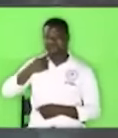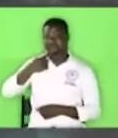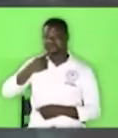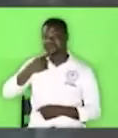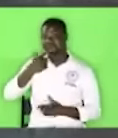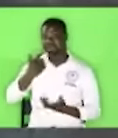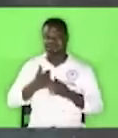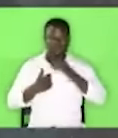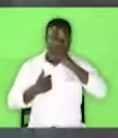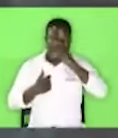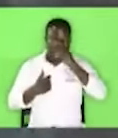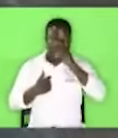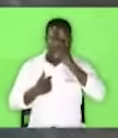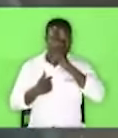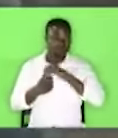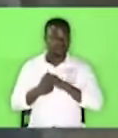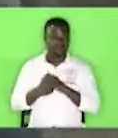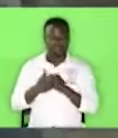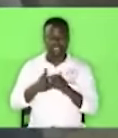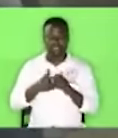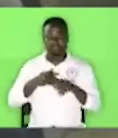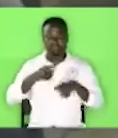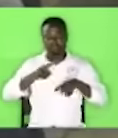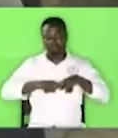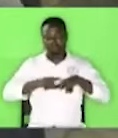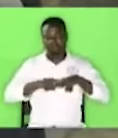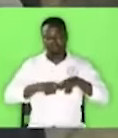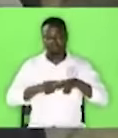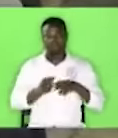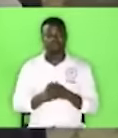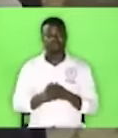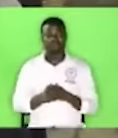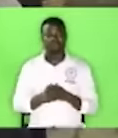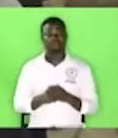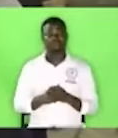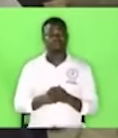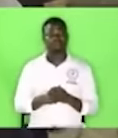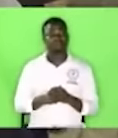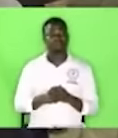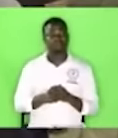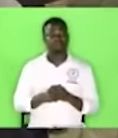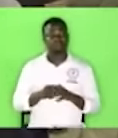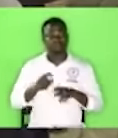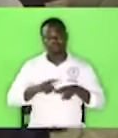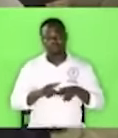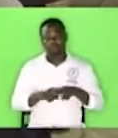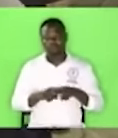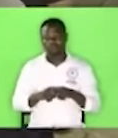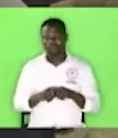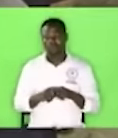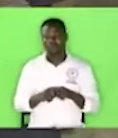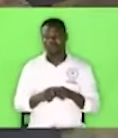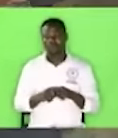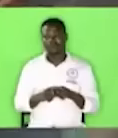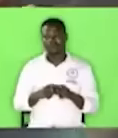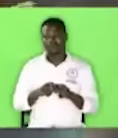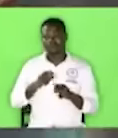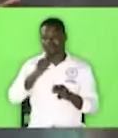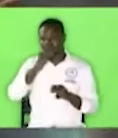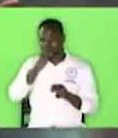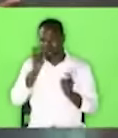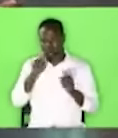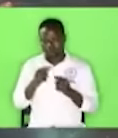i have hiv oh hiv so we went for prayer